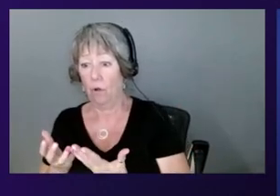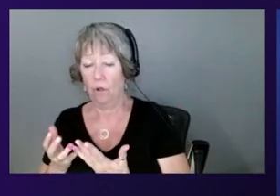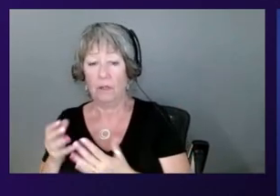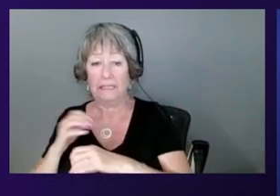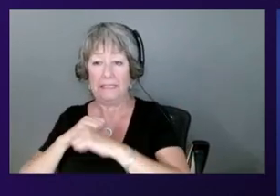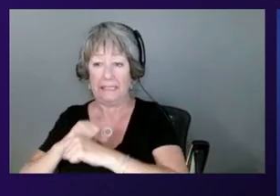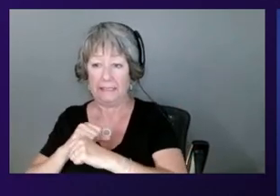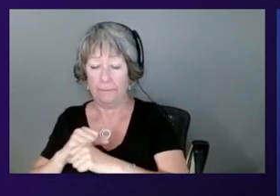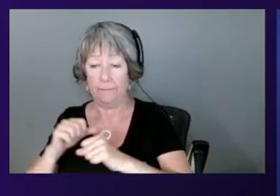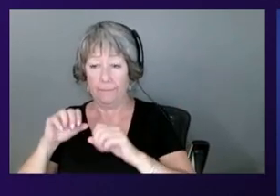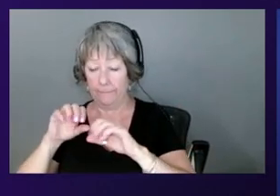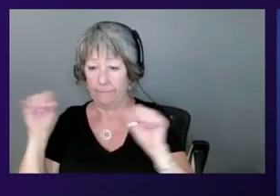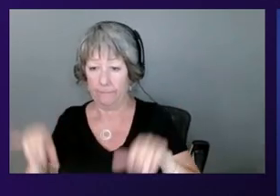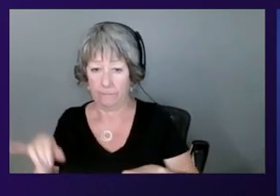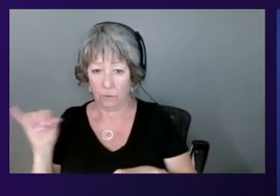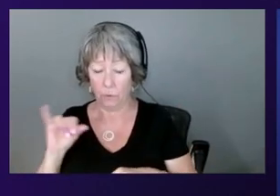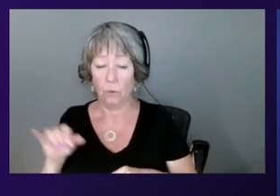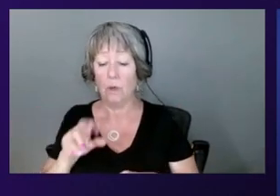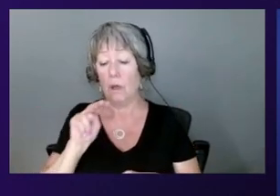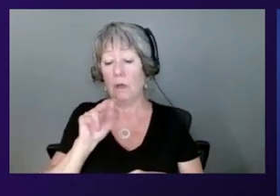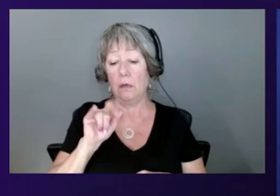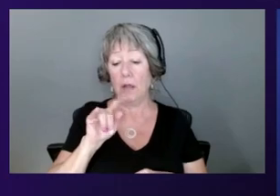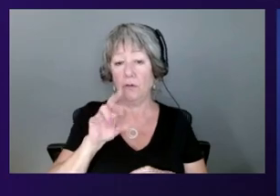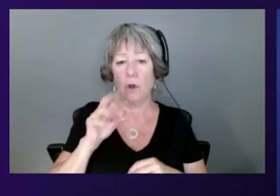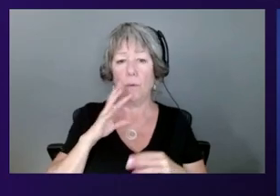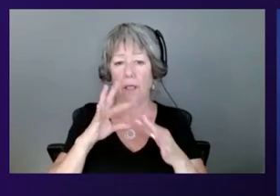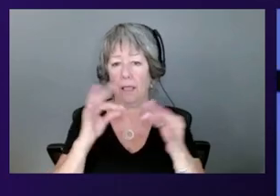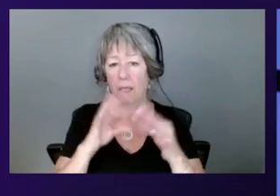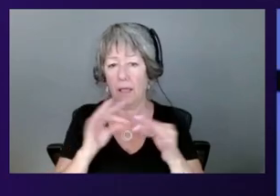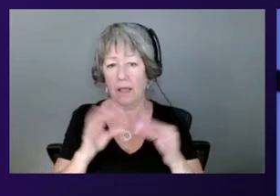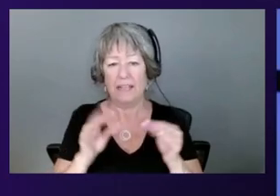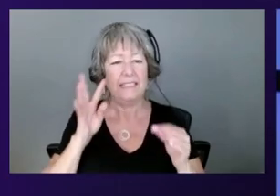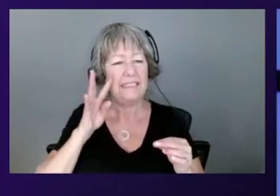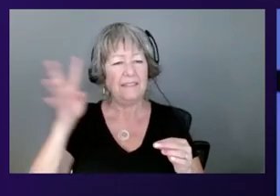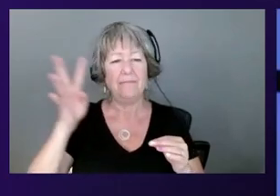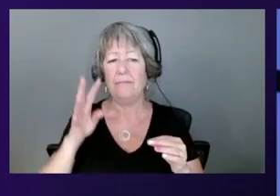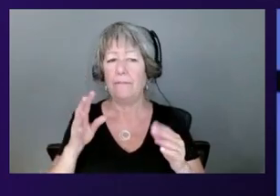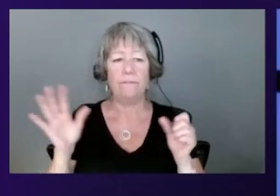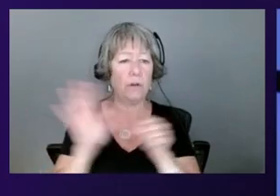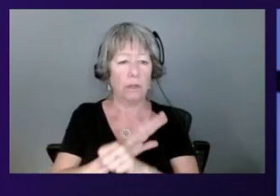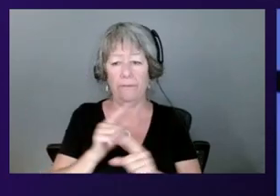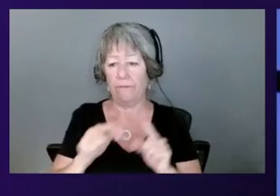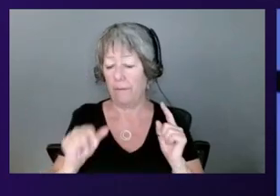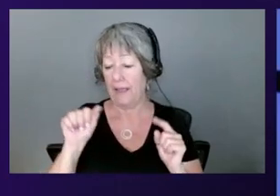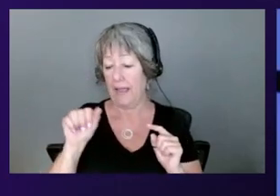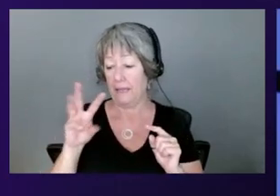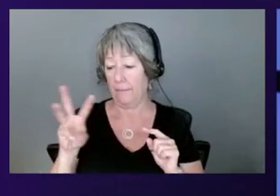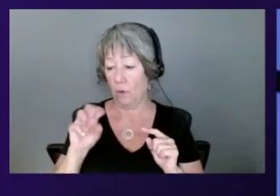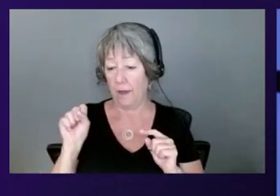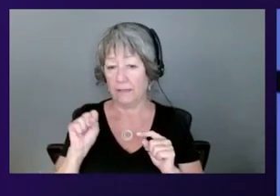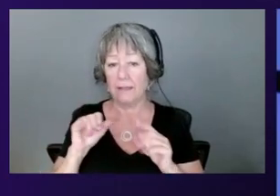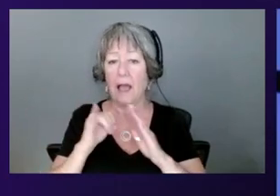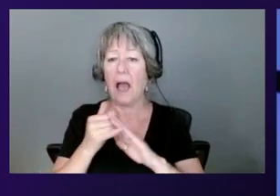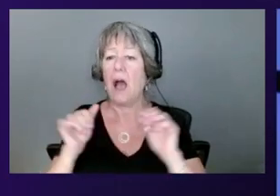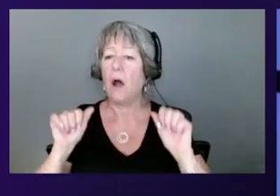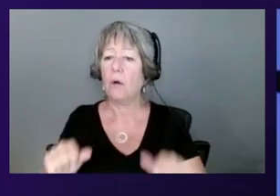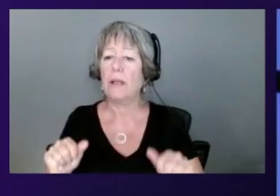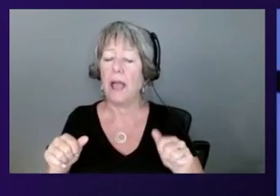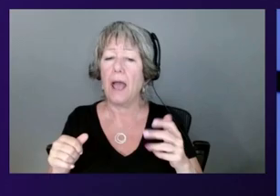we mentioned several times today, is designed entirely by AWS. How can customers and others understand the Nitro system and the